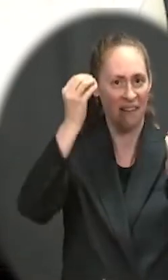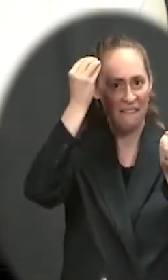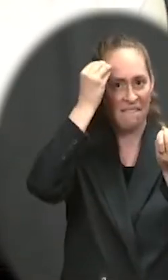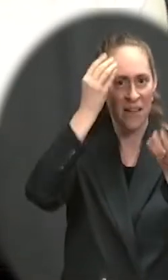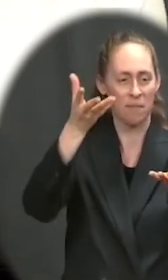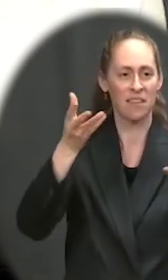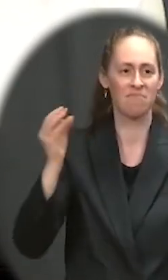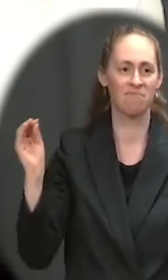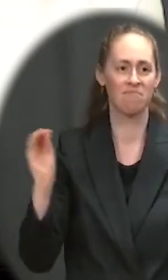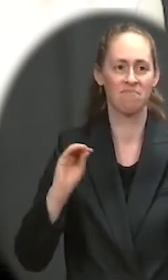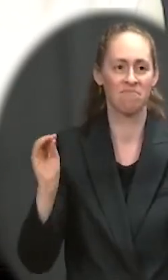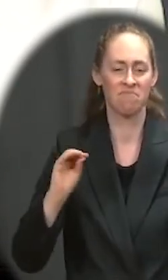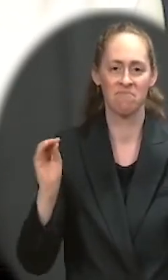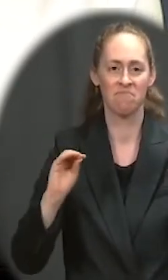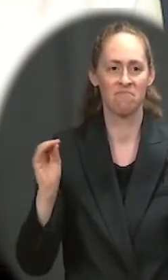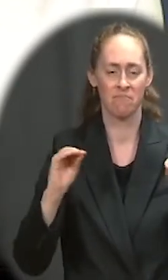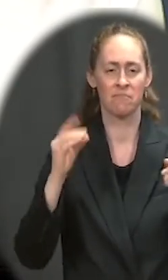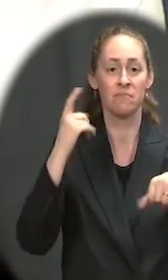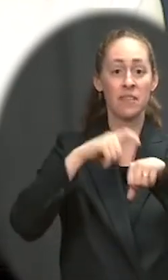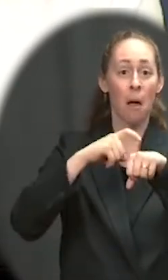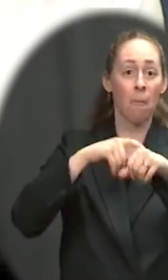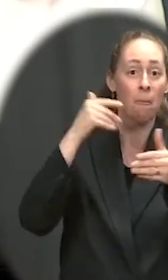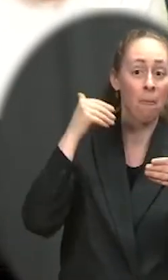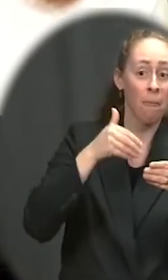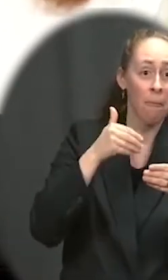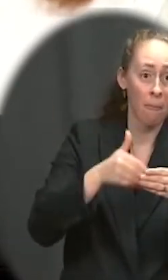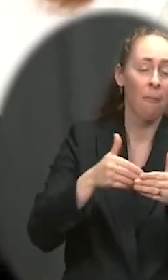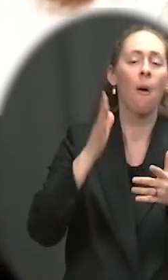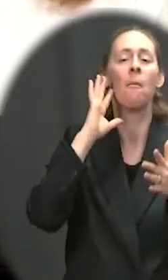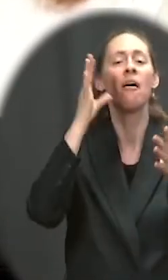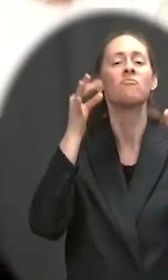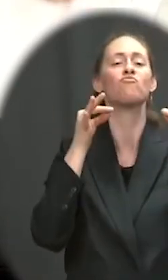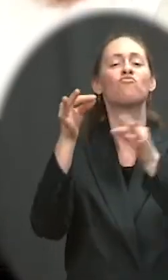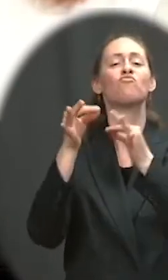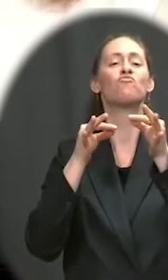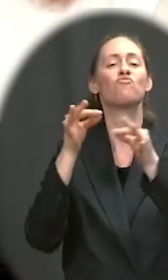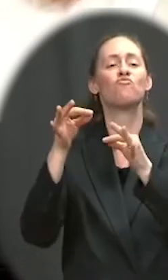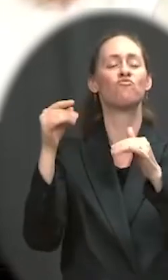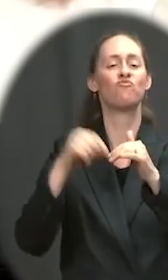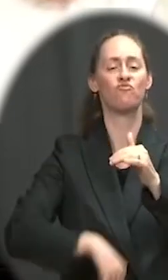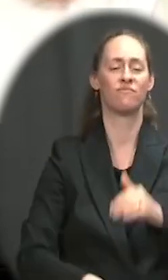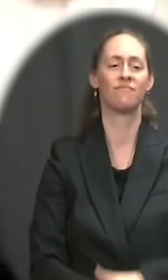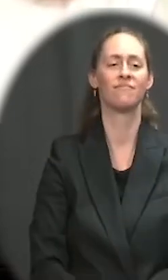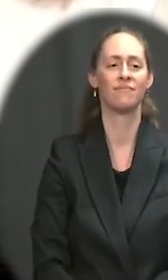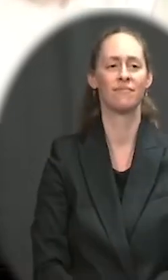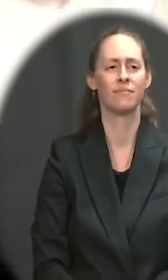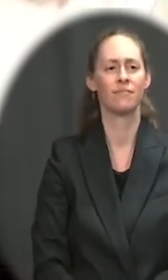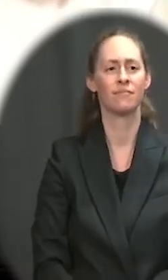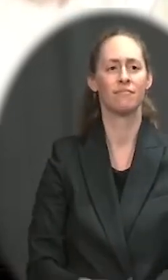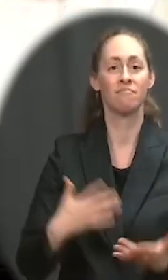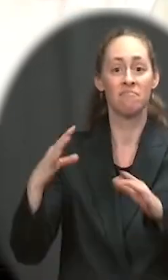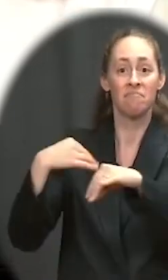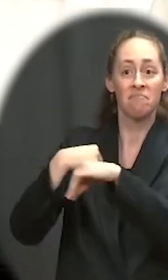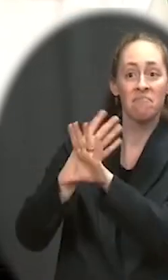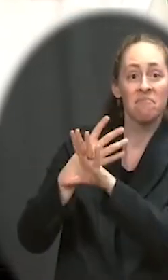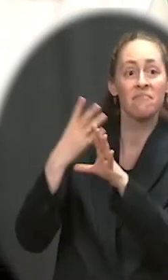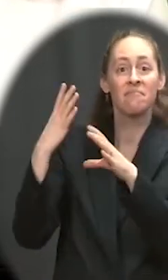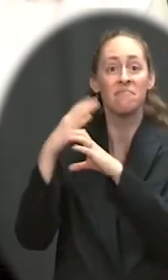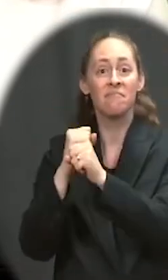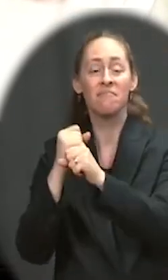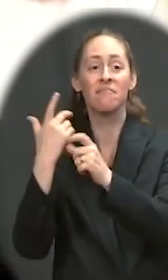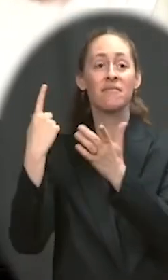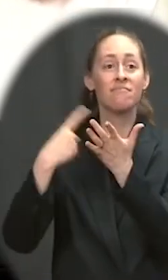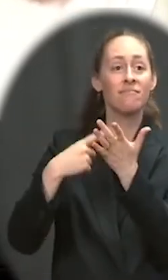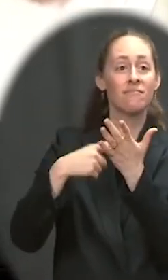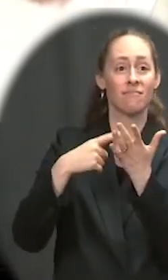expect as we get closer to the trip, we'll have more specifics. And I don't have any calls or engagements with Prince Harry